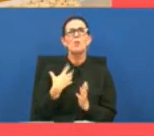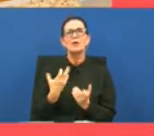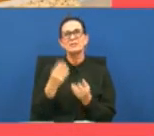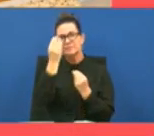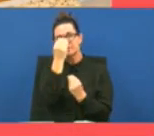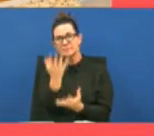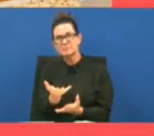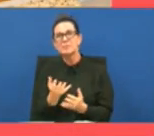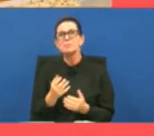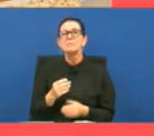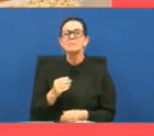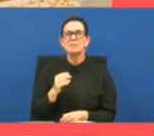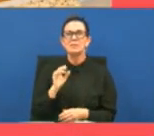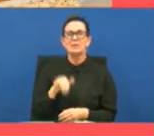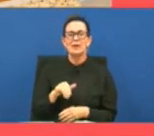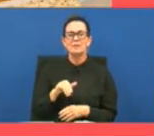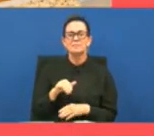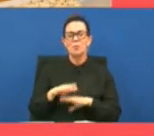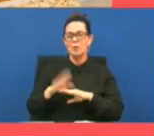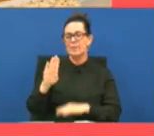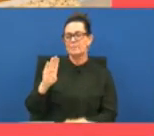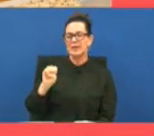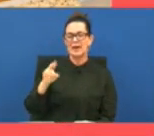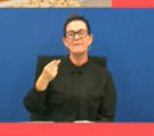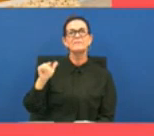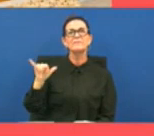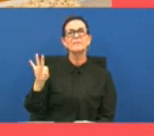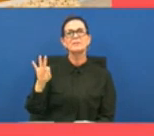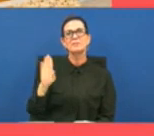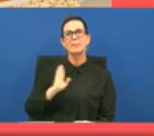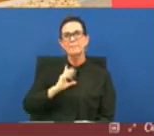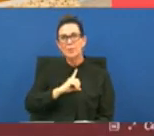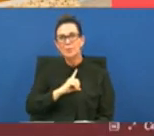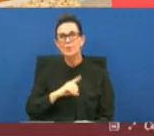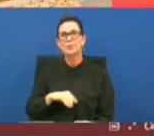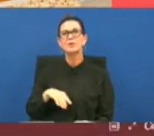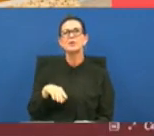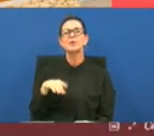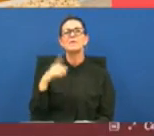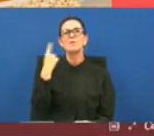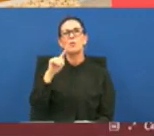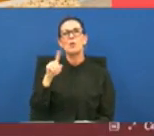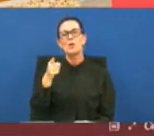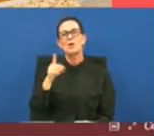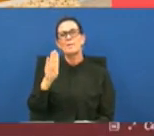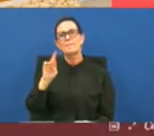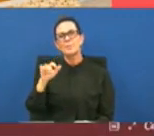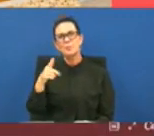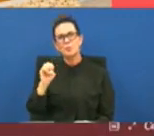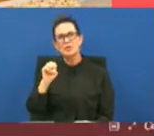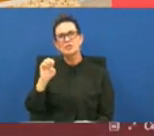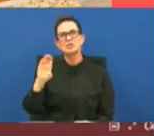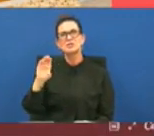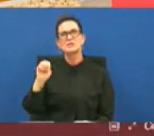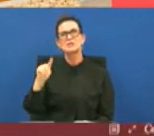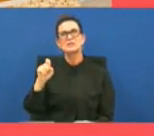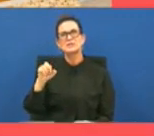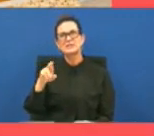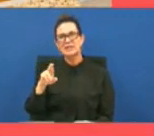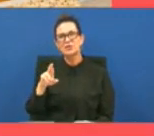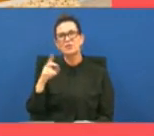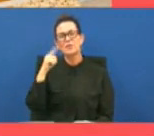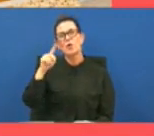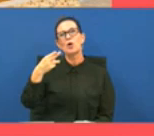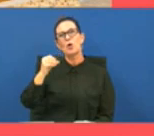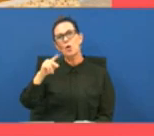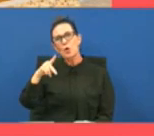you know that on behalf of the uh board of directors of the bridge center uh the organization is not going anywhere i